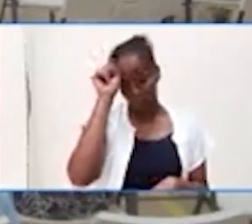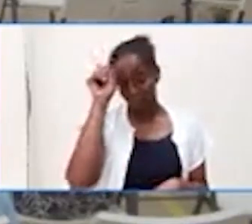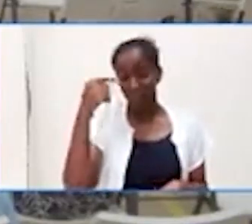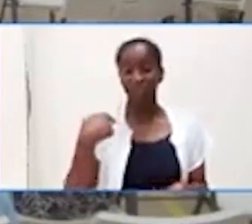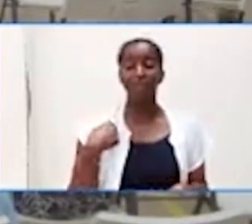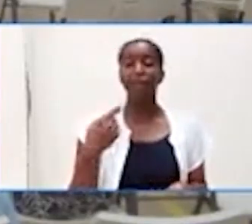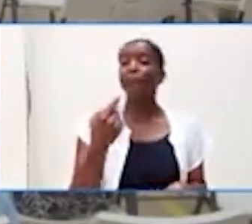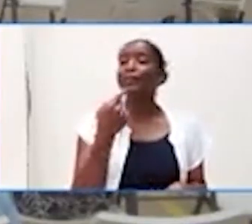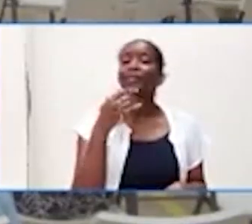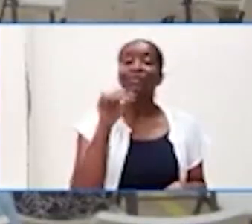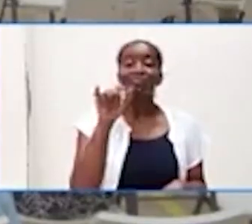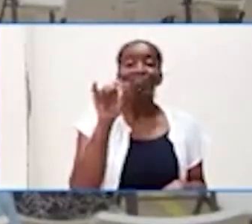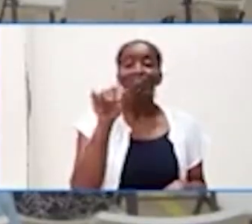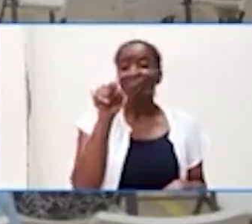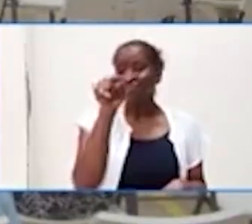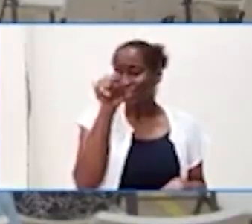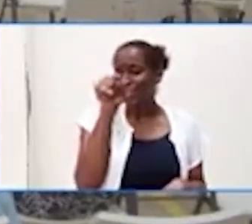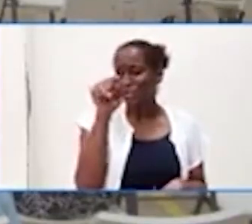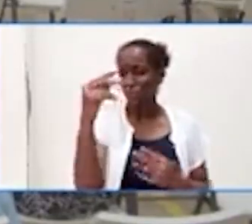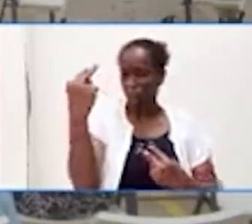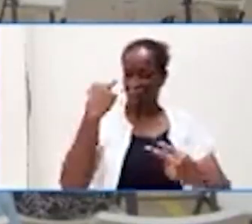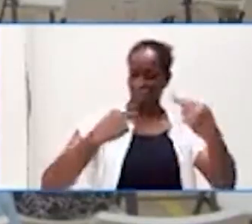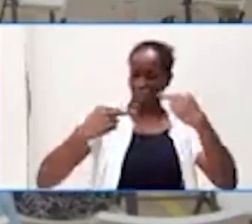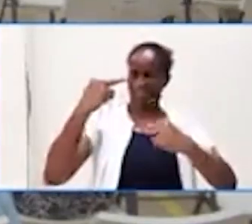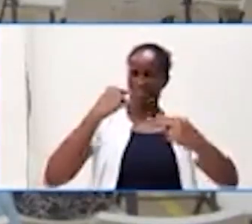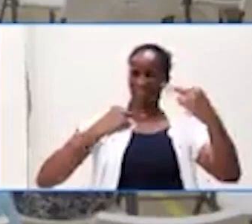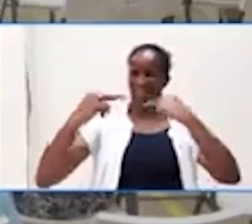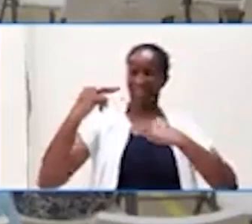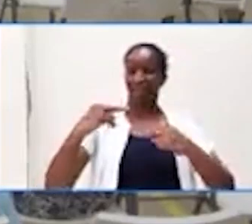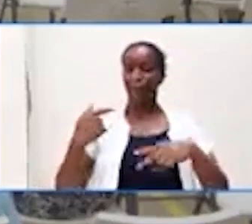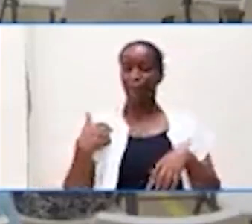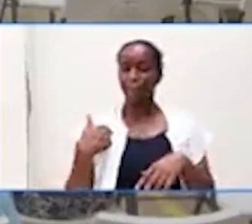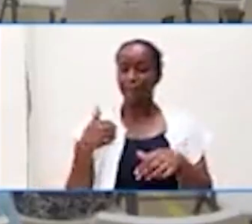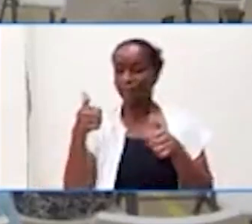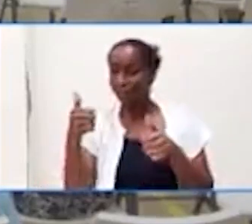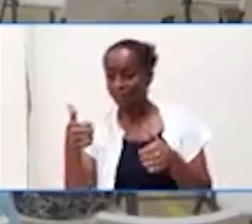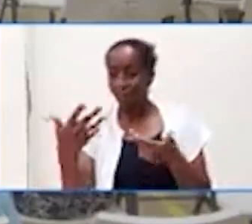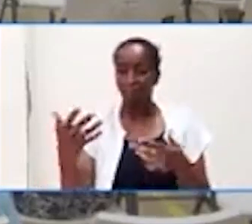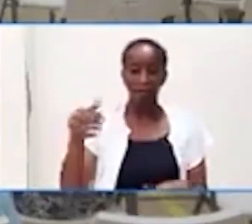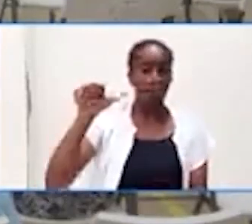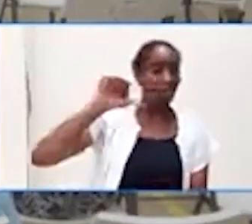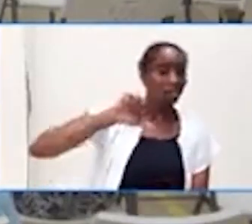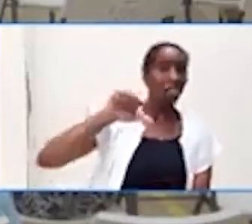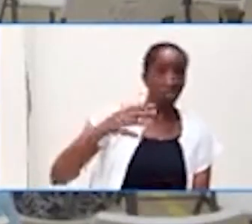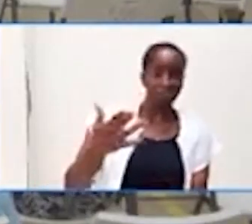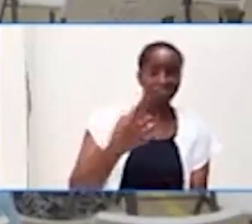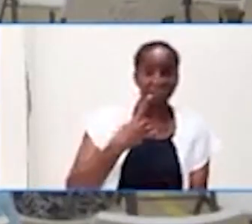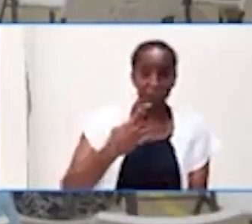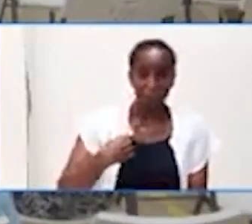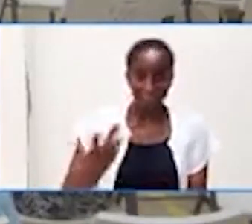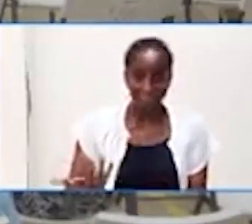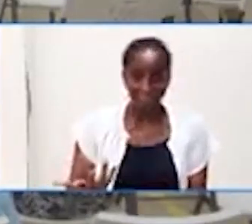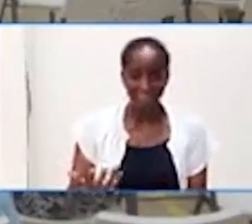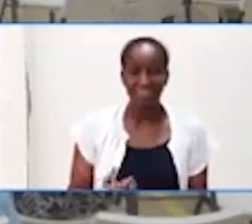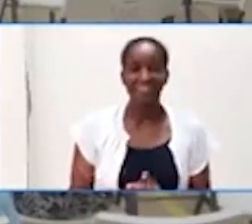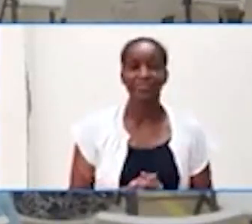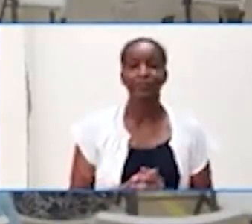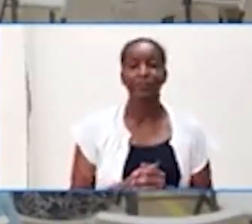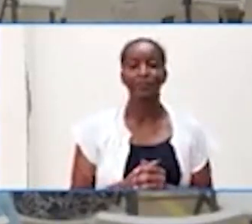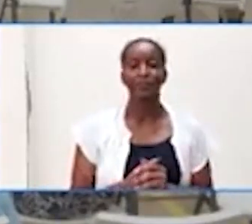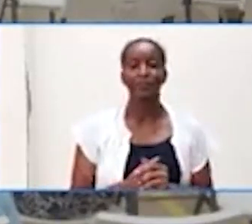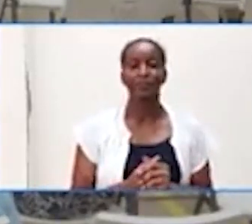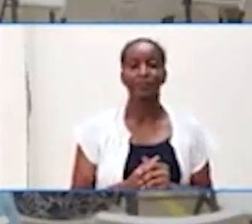if I'm going crazy. You know, let us, let us, treat to have that kind of relationship as far as, um, so whether,